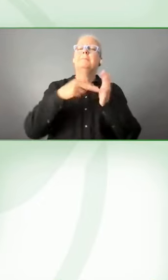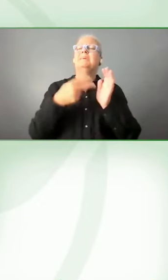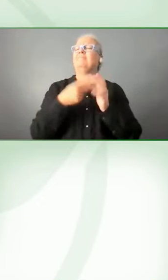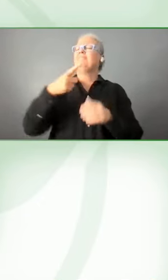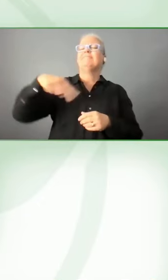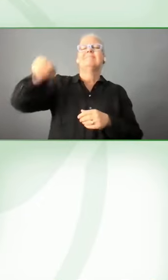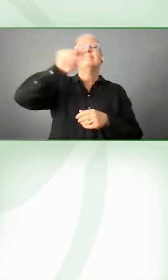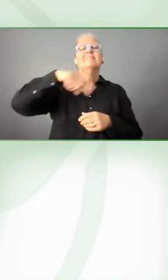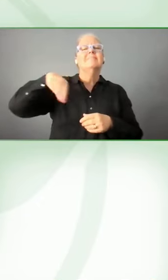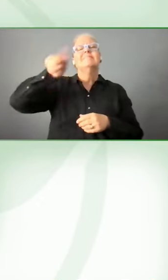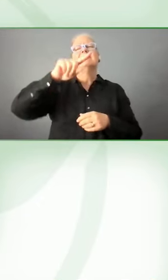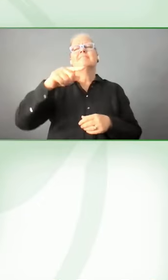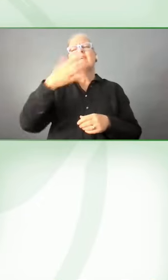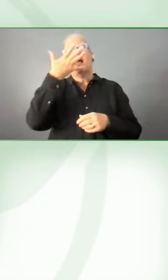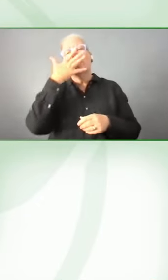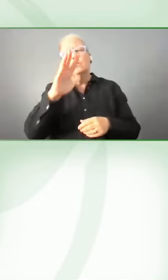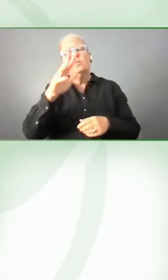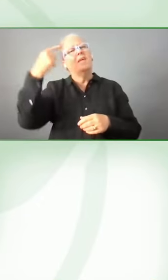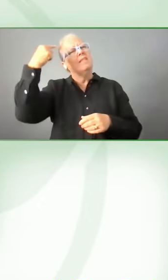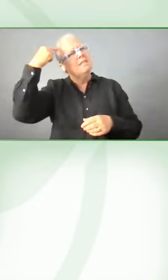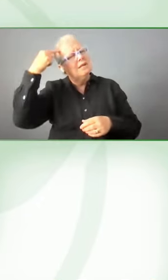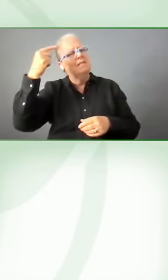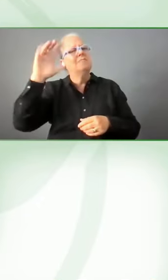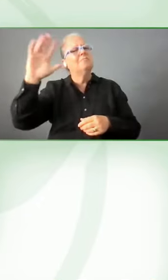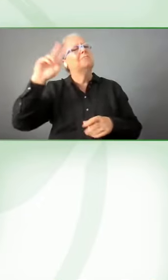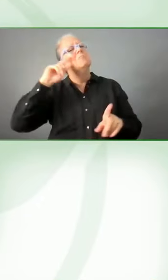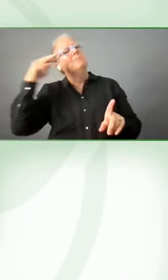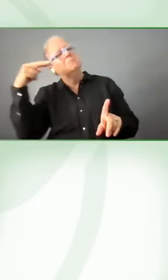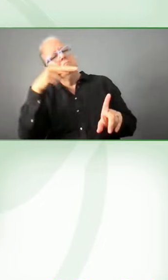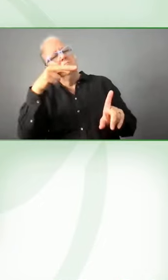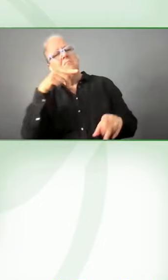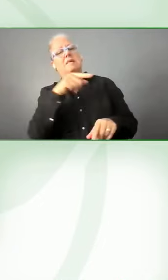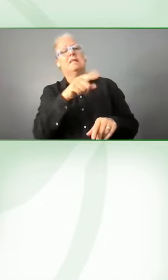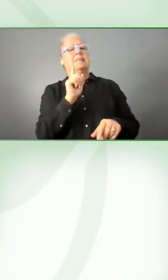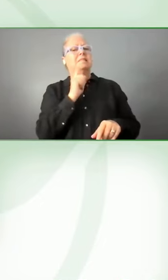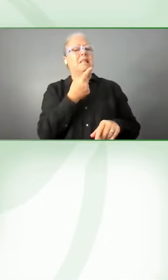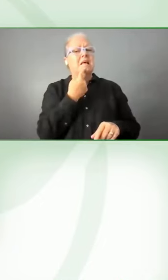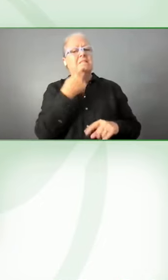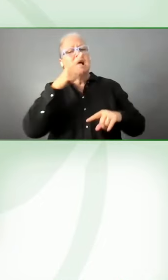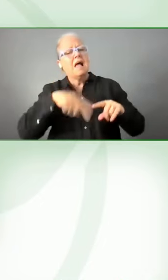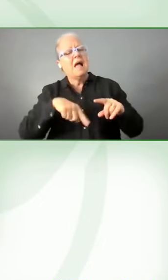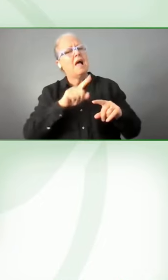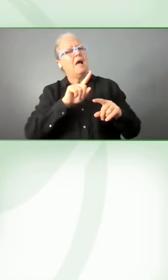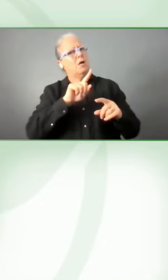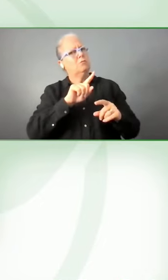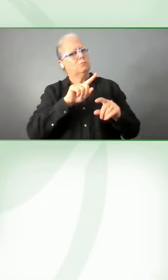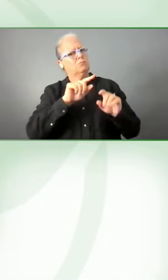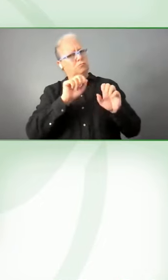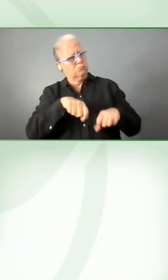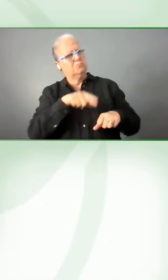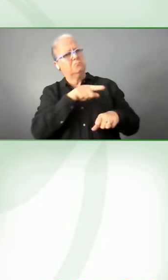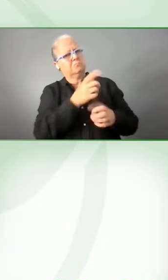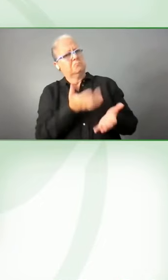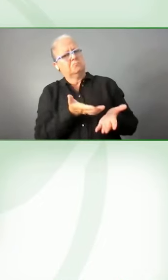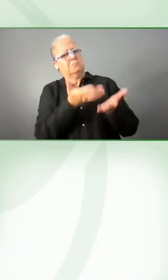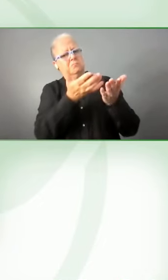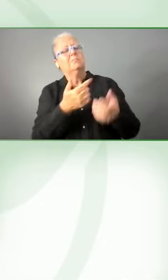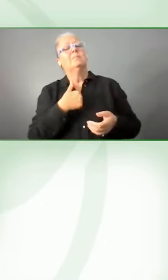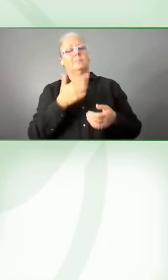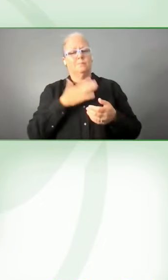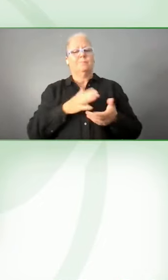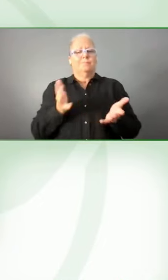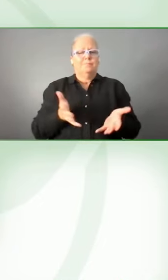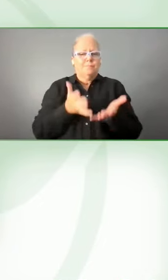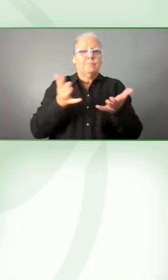about what deaf people are capable of accomplishing. And so through this platform we're trying to further promote and expose all